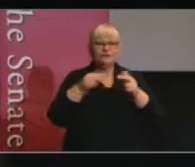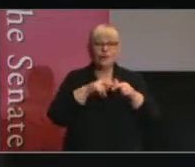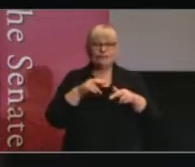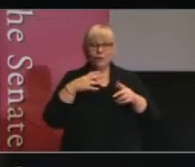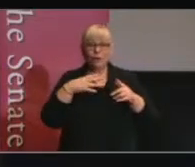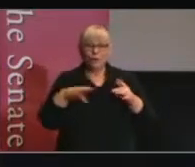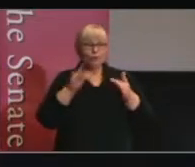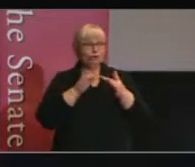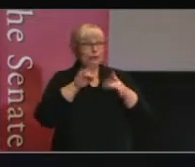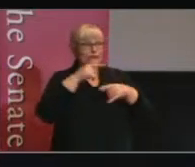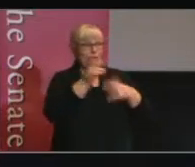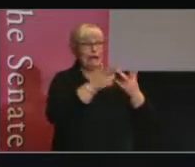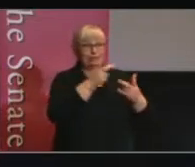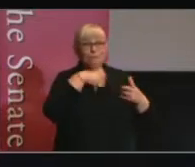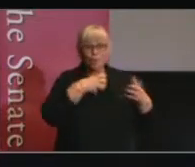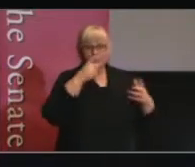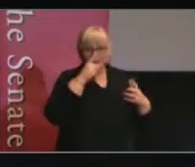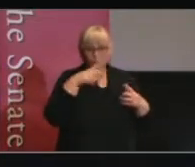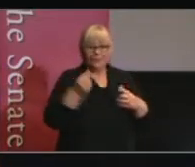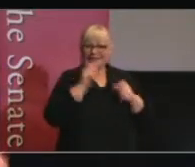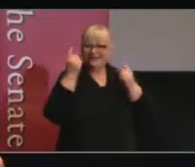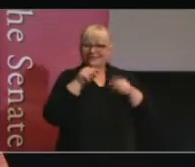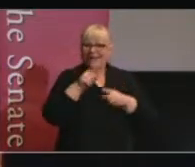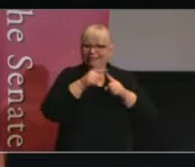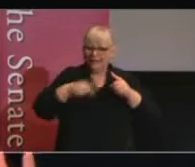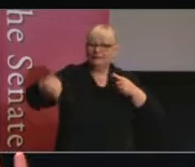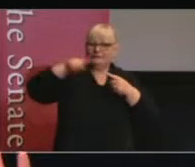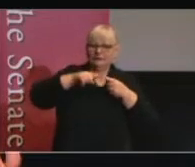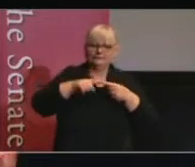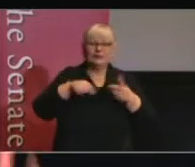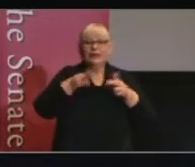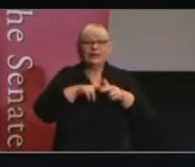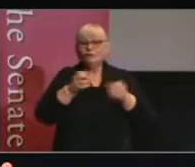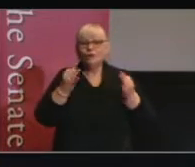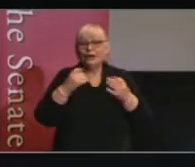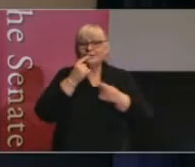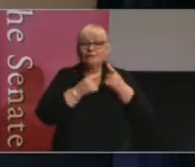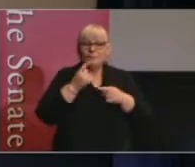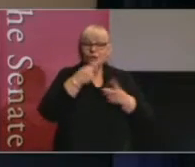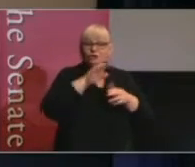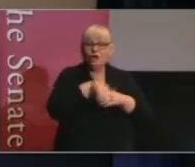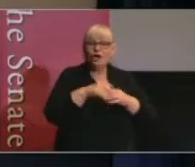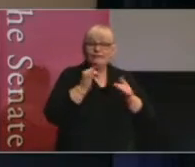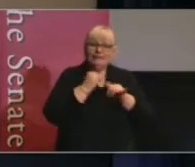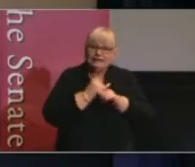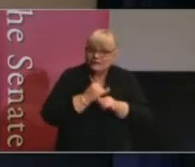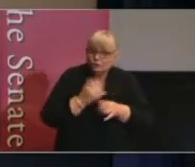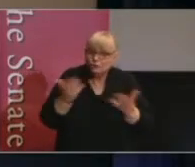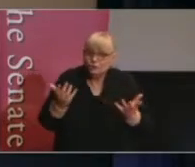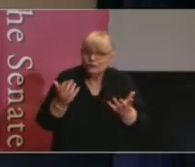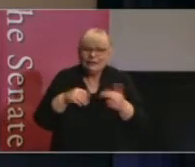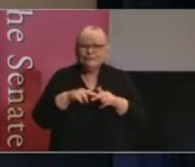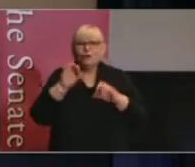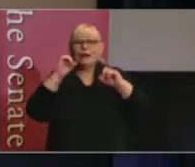now, we really have to understand that. And that is that if you don't have information about the institution, if you don't